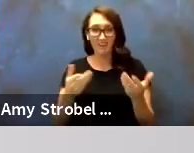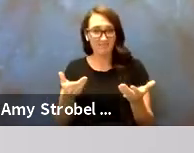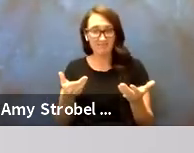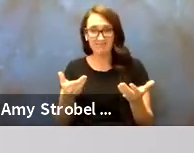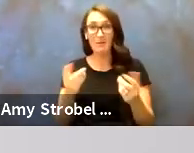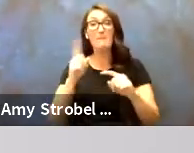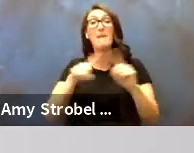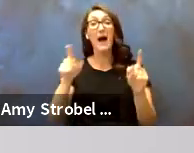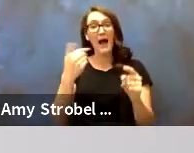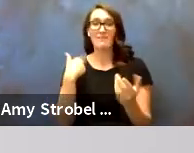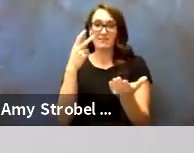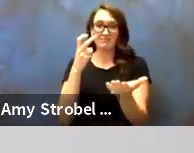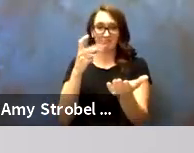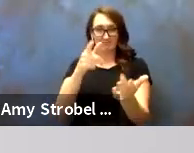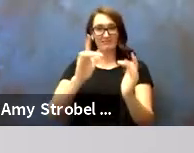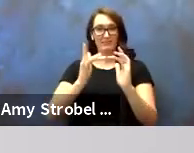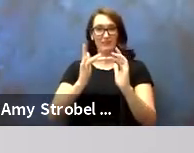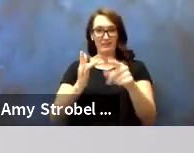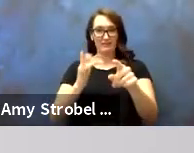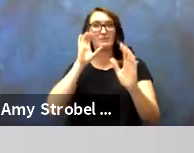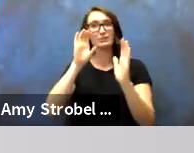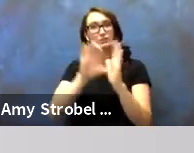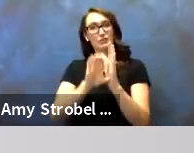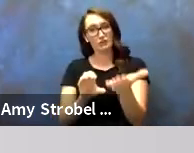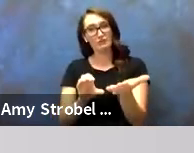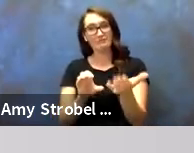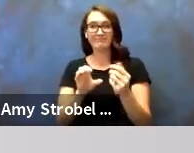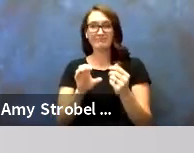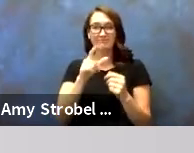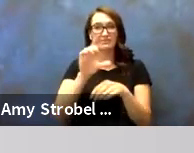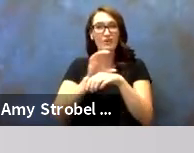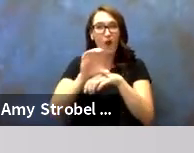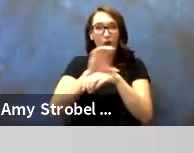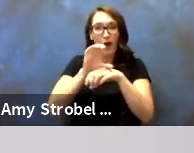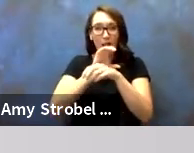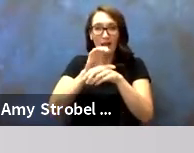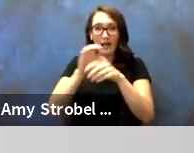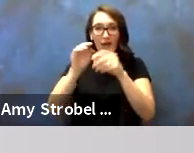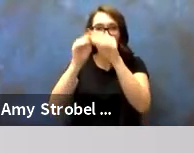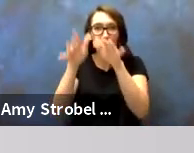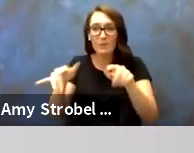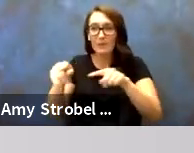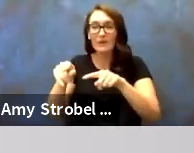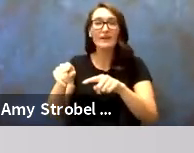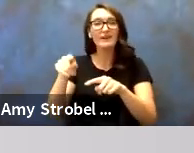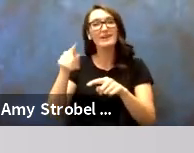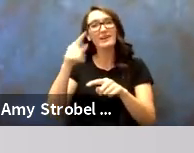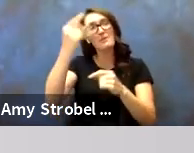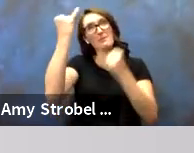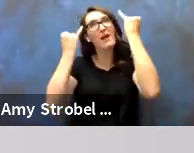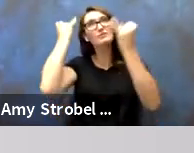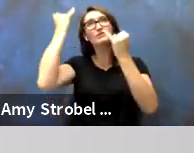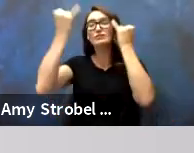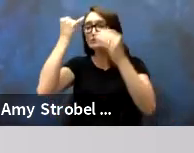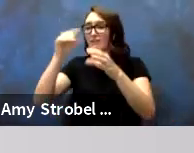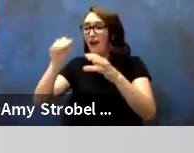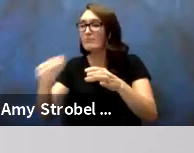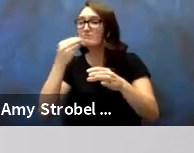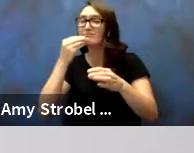a virtual chocolate fountain as we come together and celebrate today together. So,